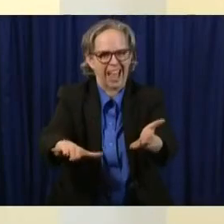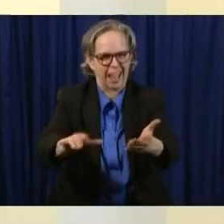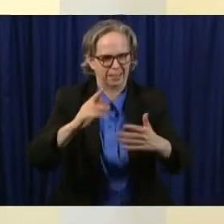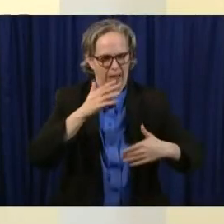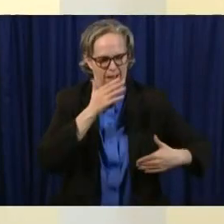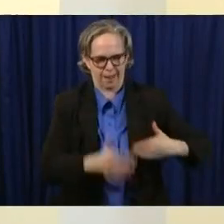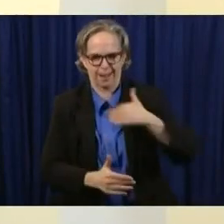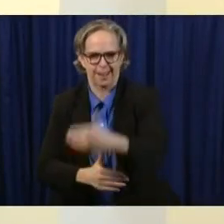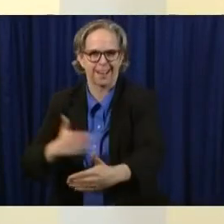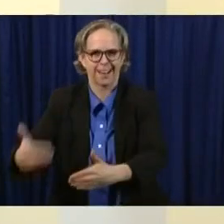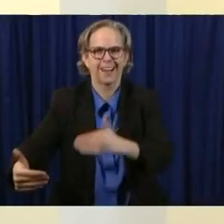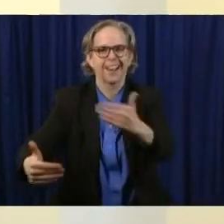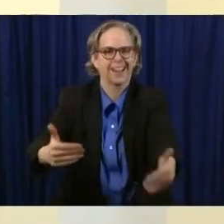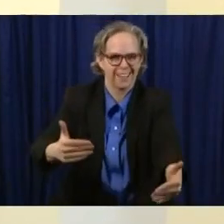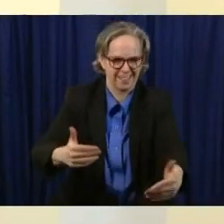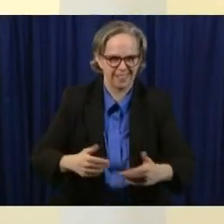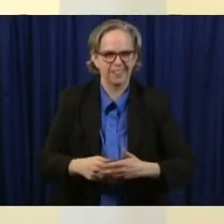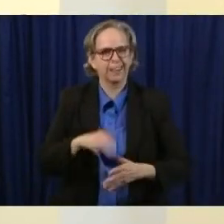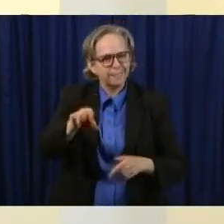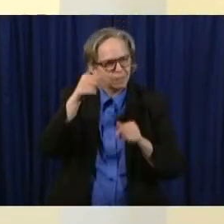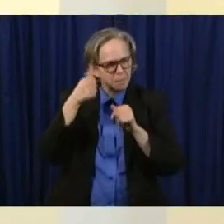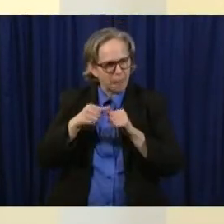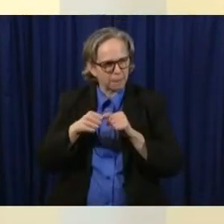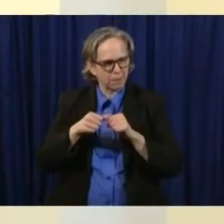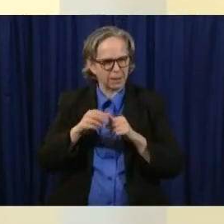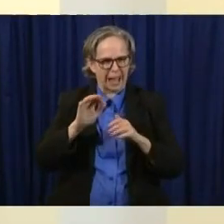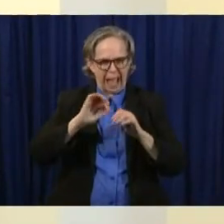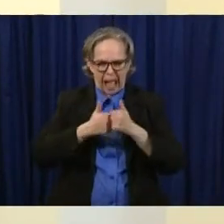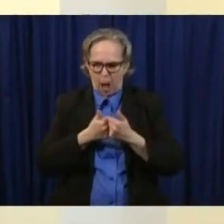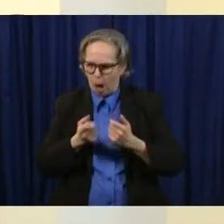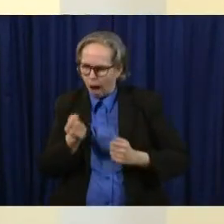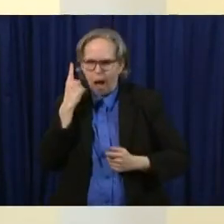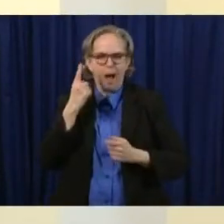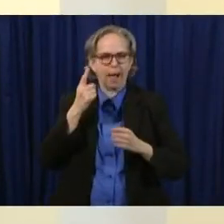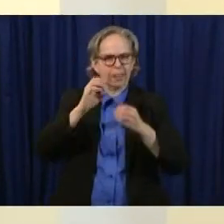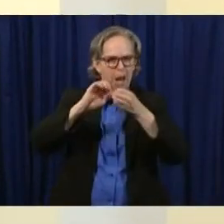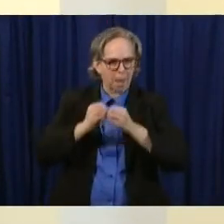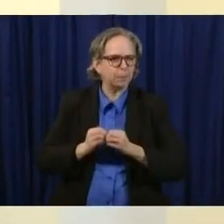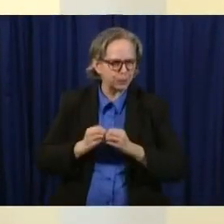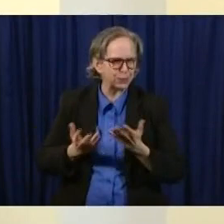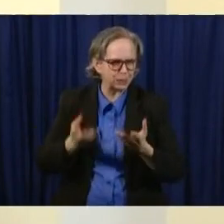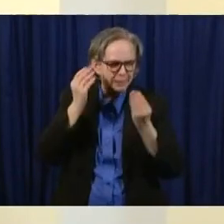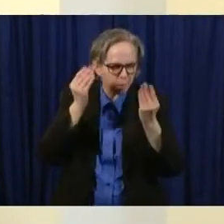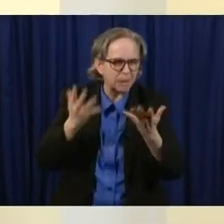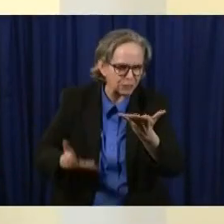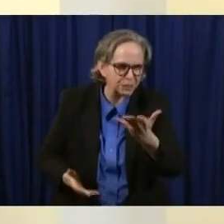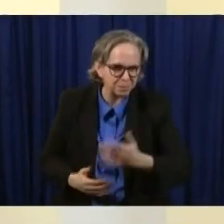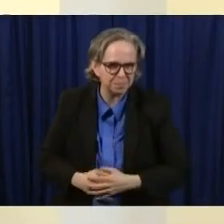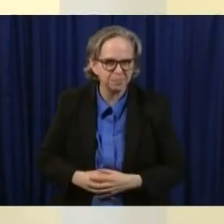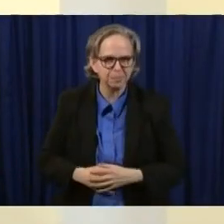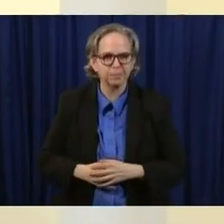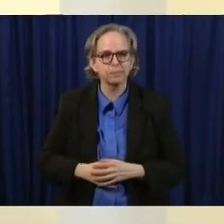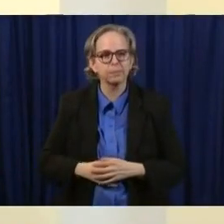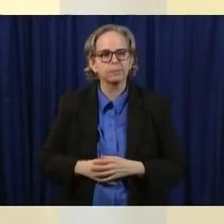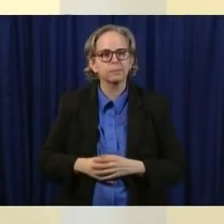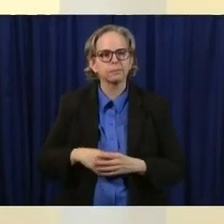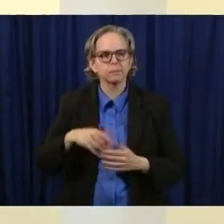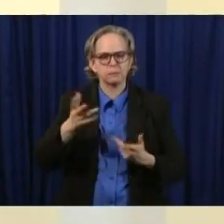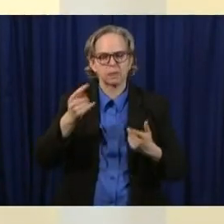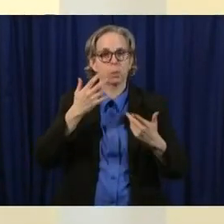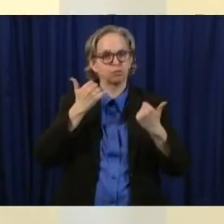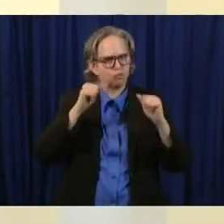you know always needs good interpretation i would say governor what we're still seeing just a very even thing over time